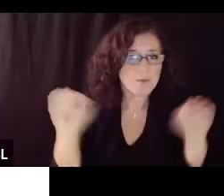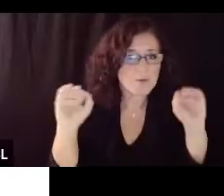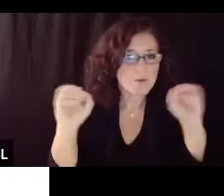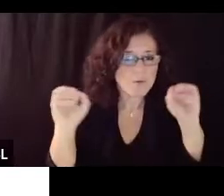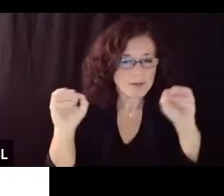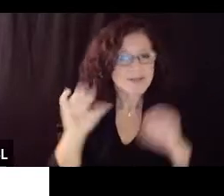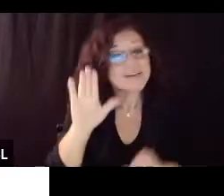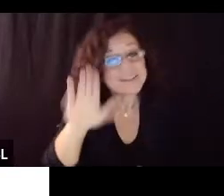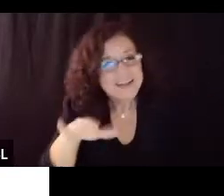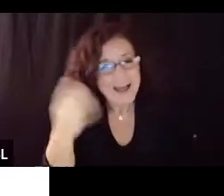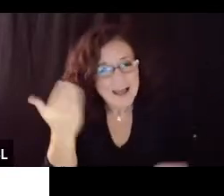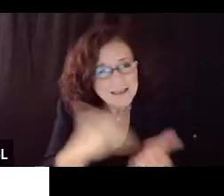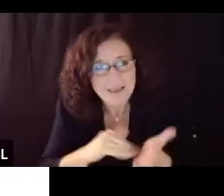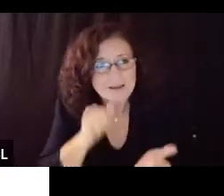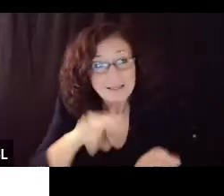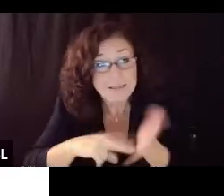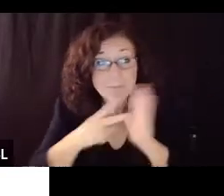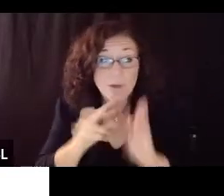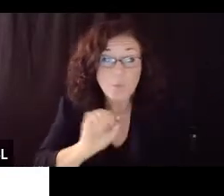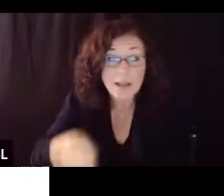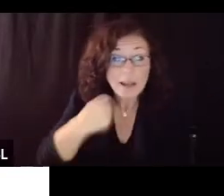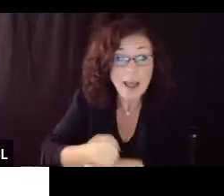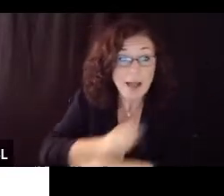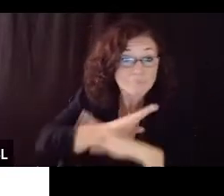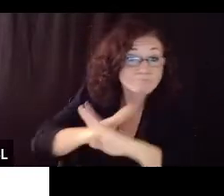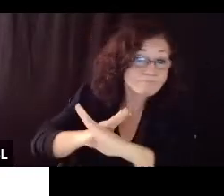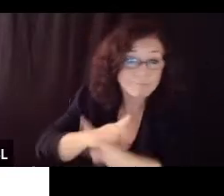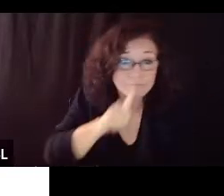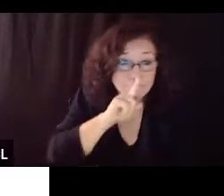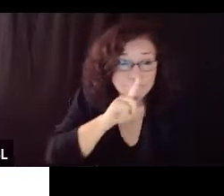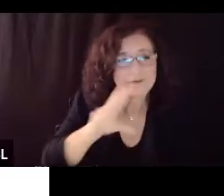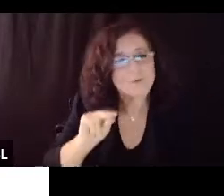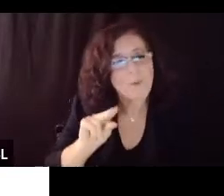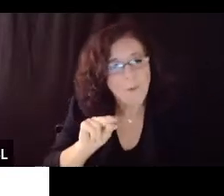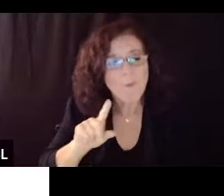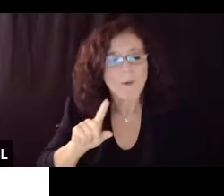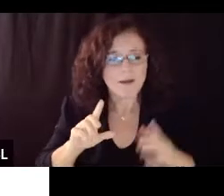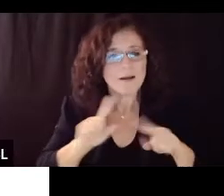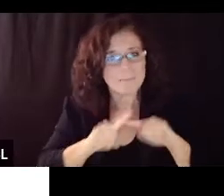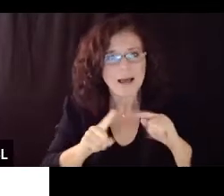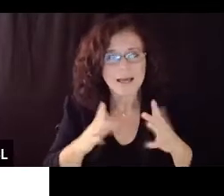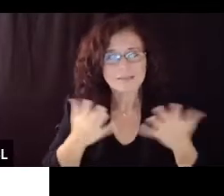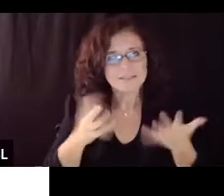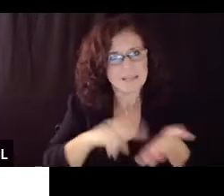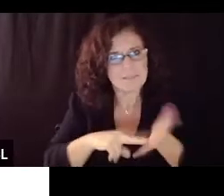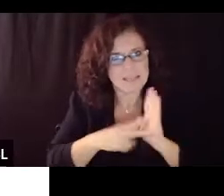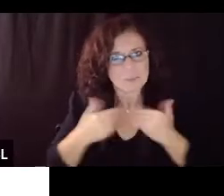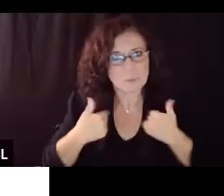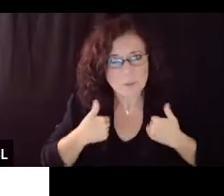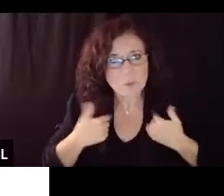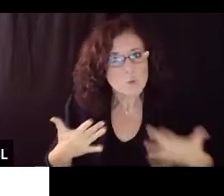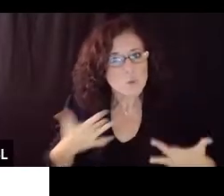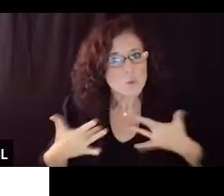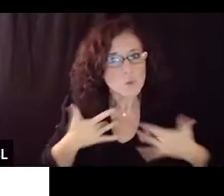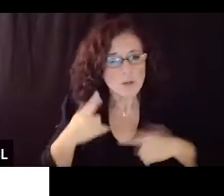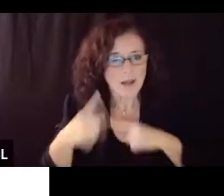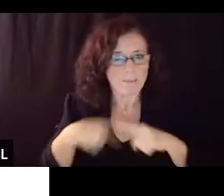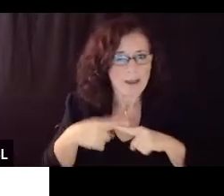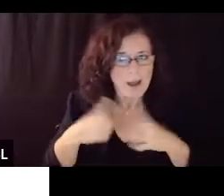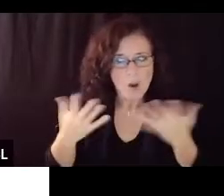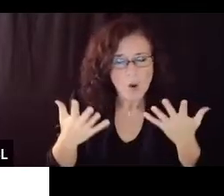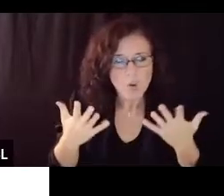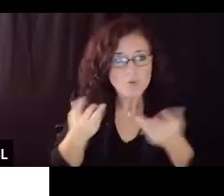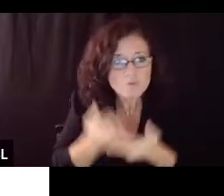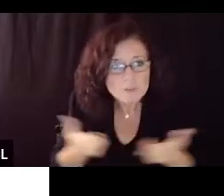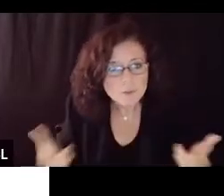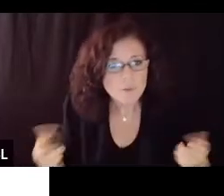mean that there isn't uh you know the ability to care for one more ICU patient but rather um simply that we're moving into that surge territory where